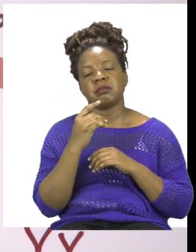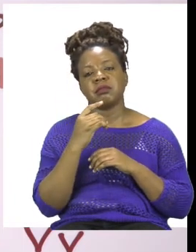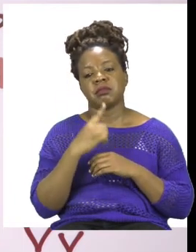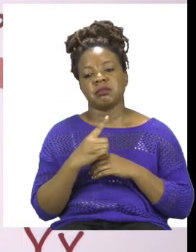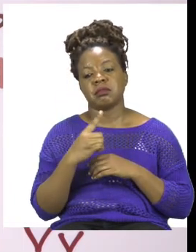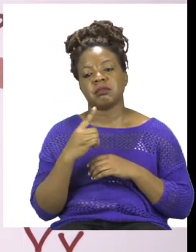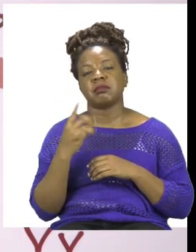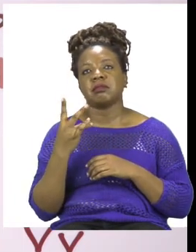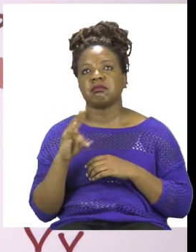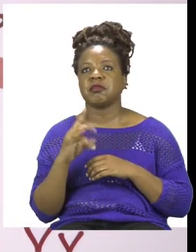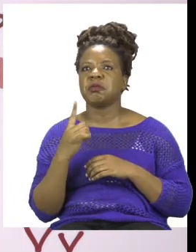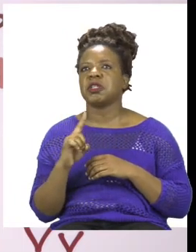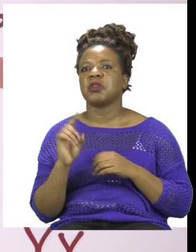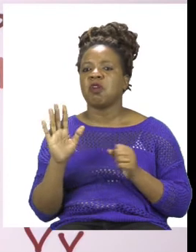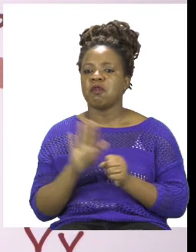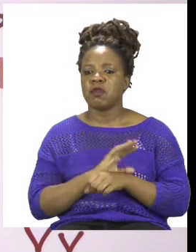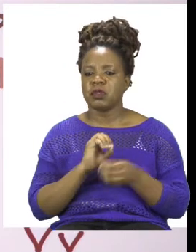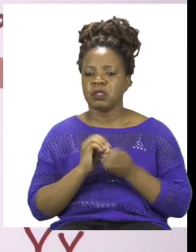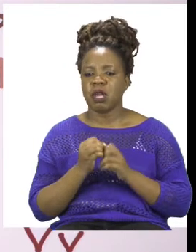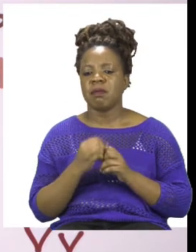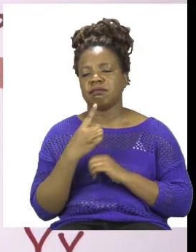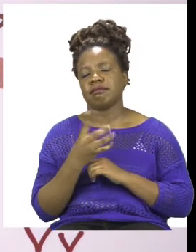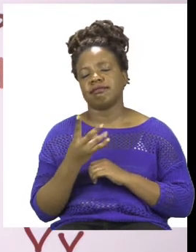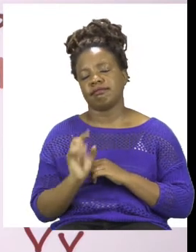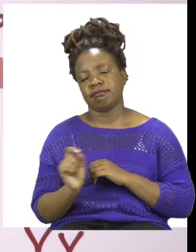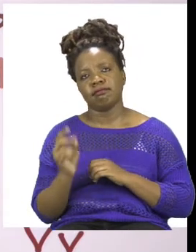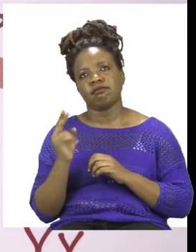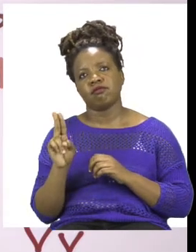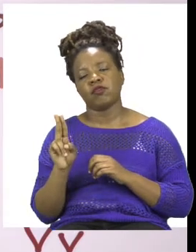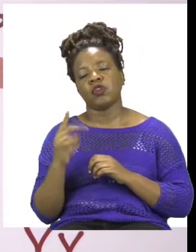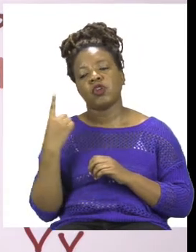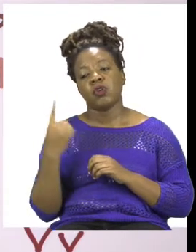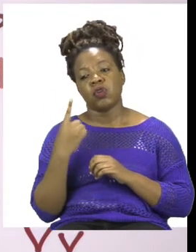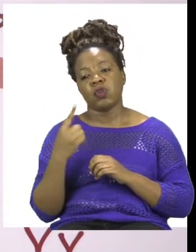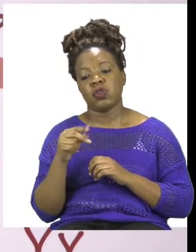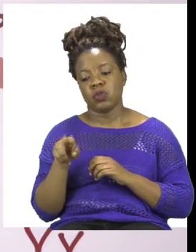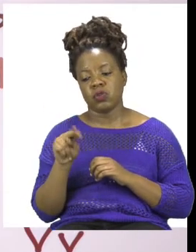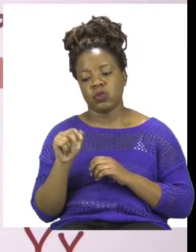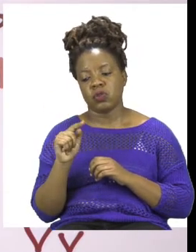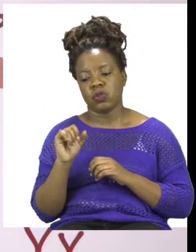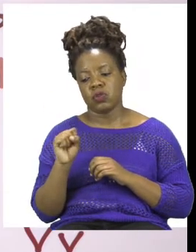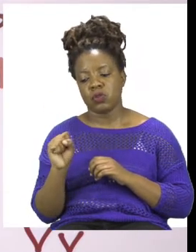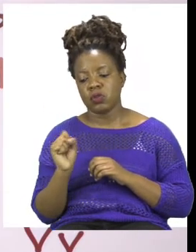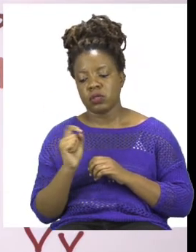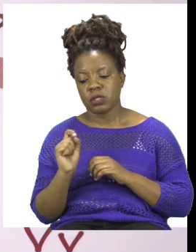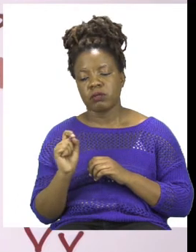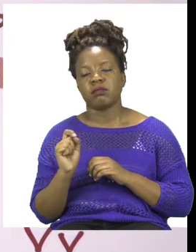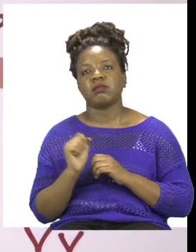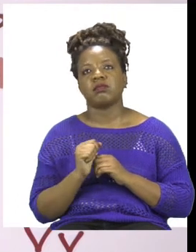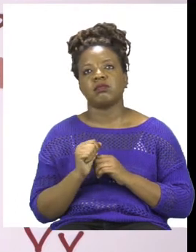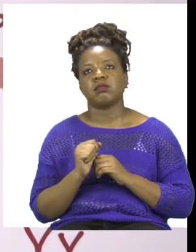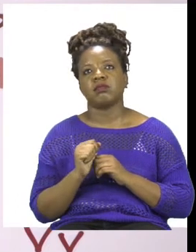Mrs. Units has to go to Mr. Tens and say, Mr. Tens, our bag is too heavy. Can you